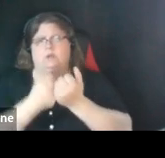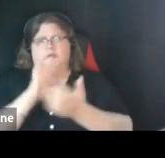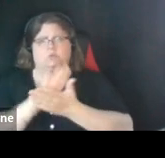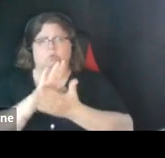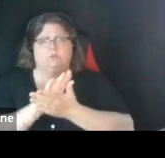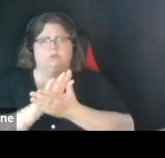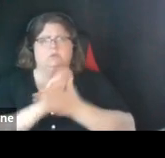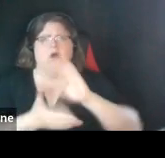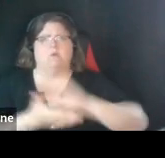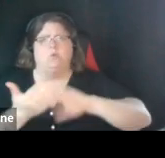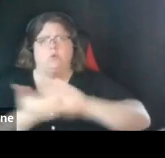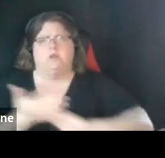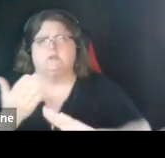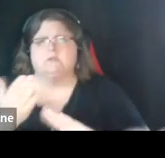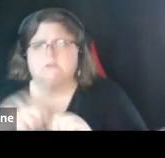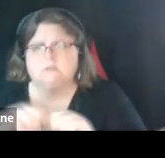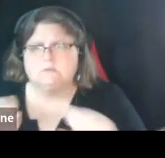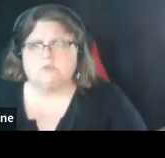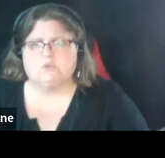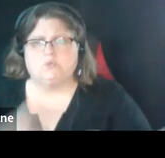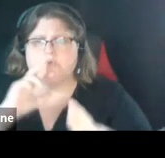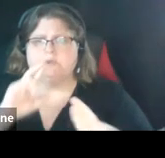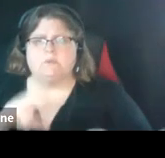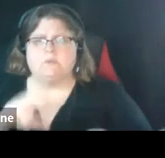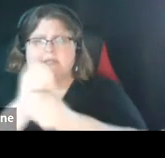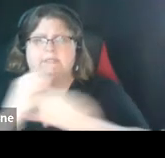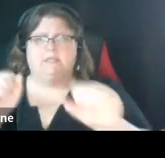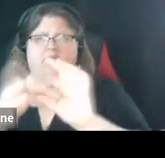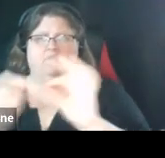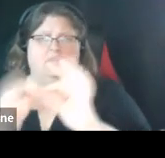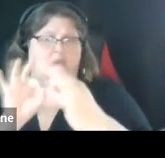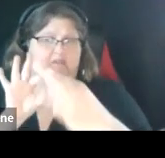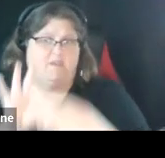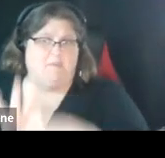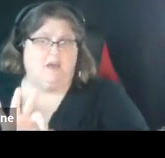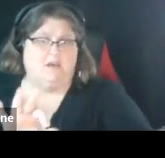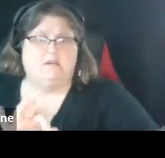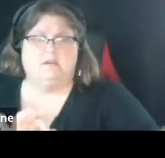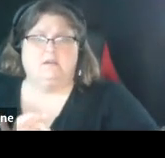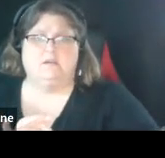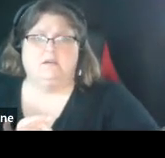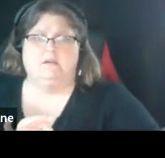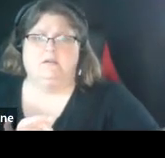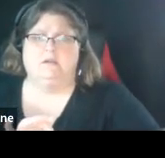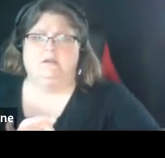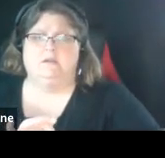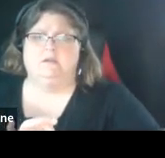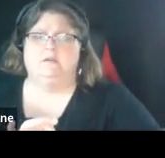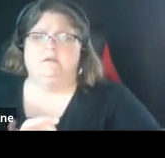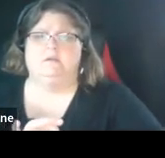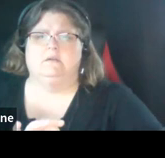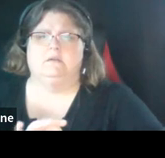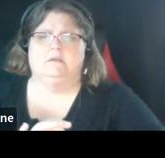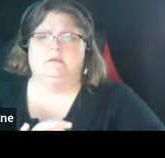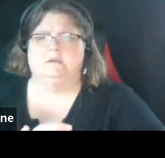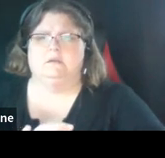to do some of the to be responsive to the safety feedback that we got right success in leading managerial and operational endeavors